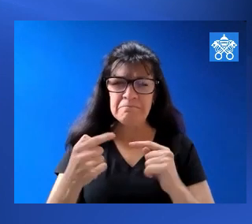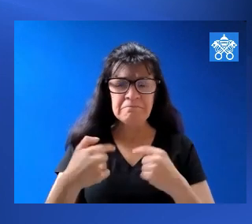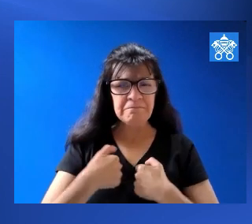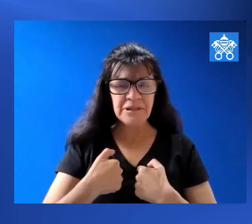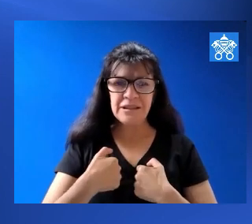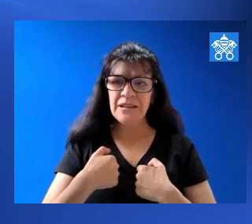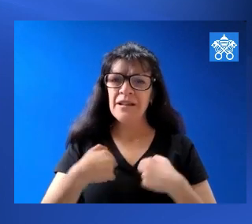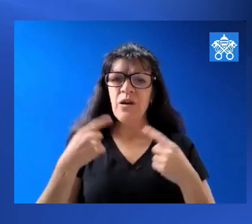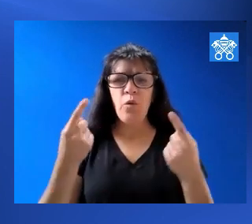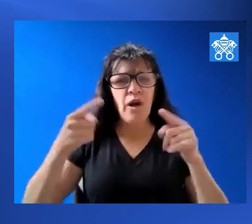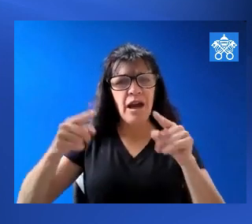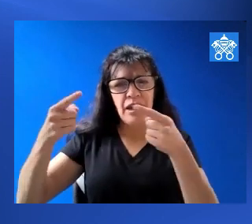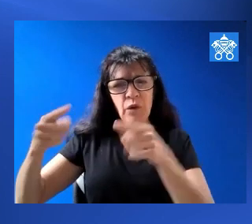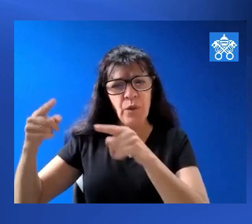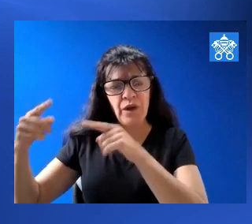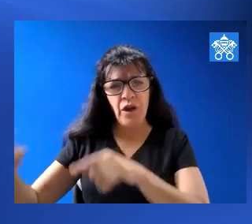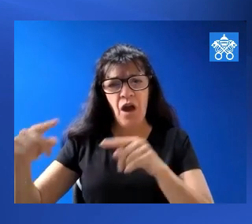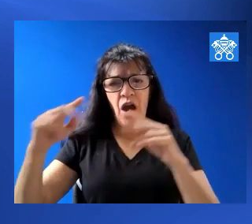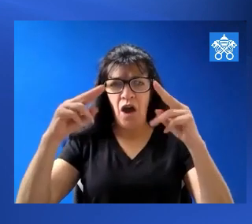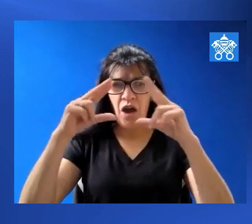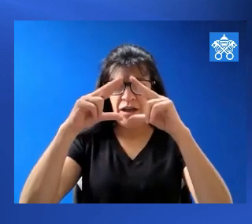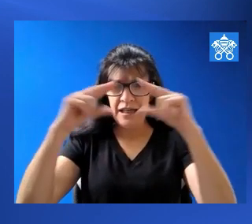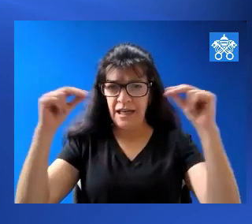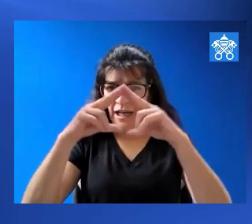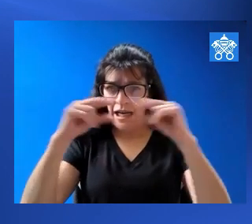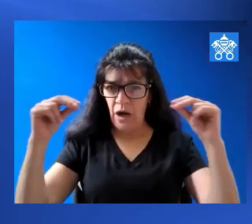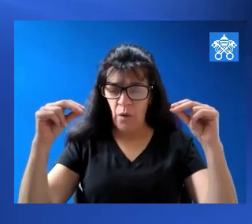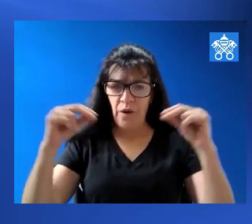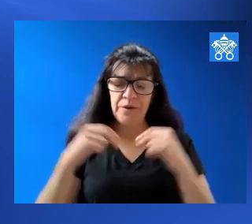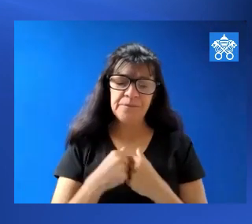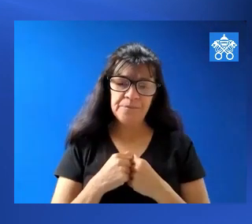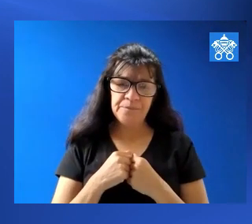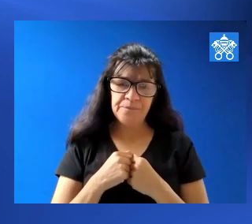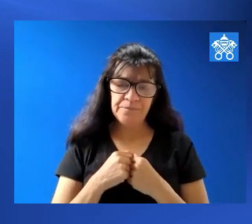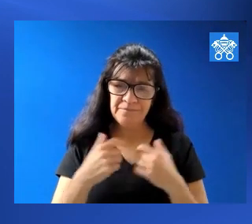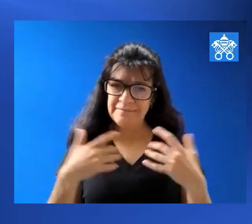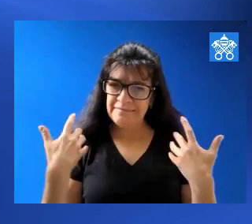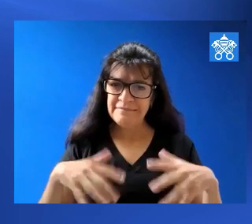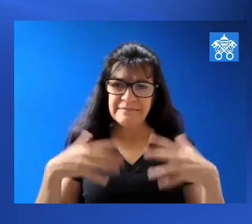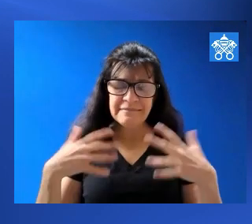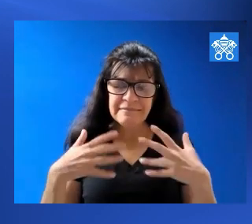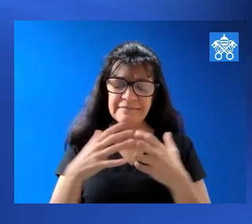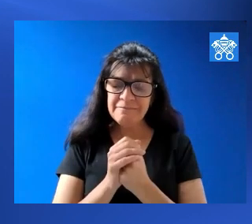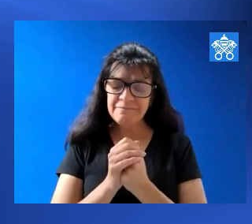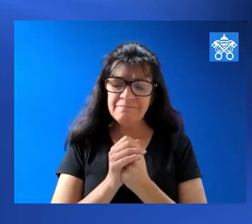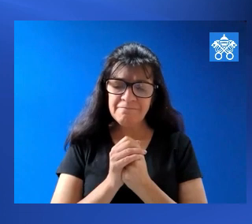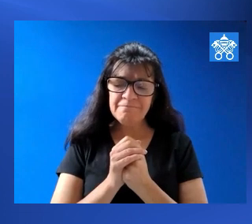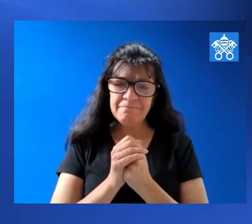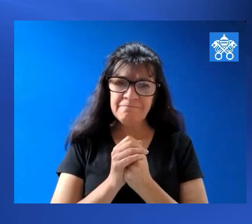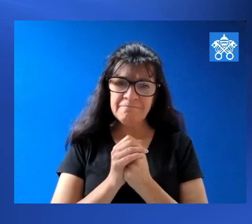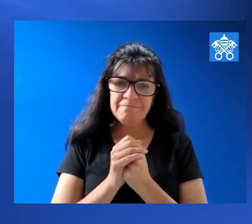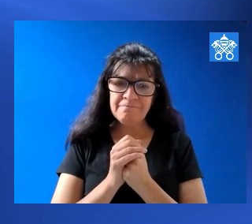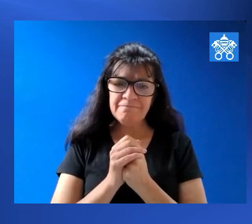I'm following the situation in Nicaragua with concern and worry.